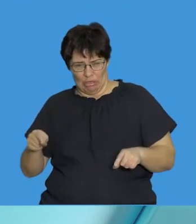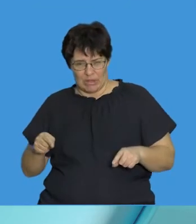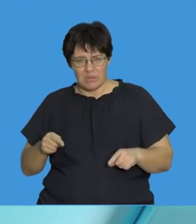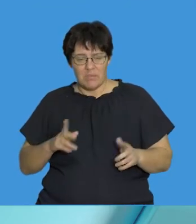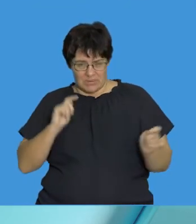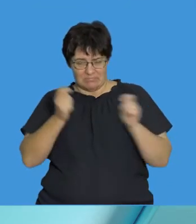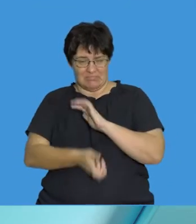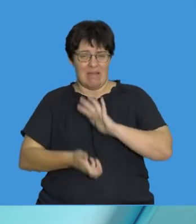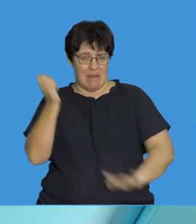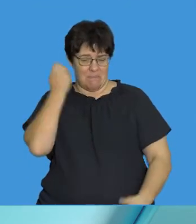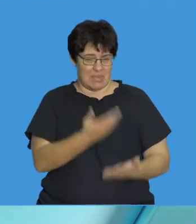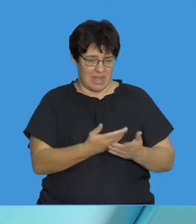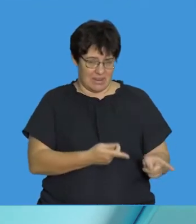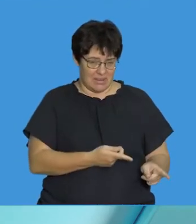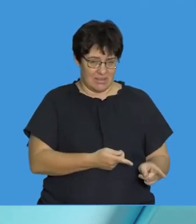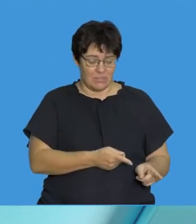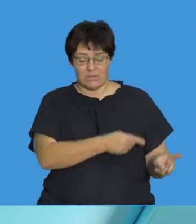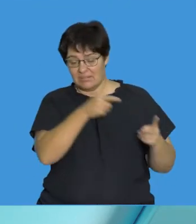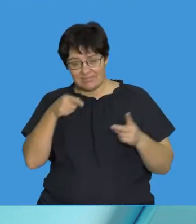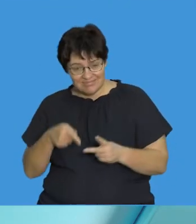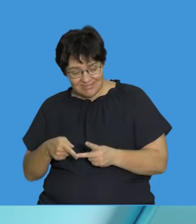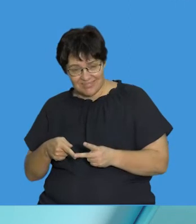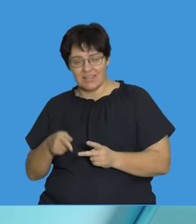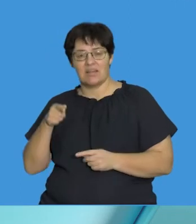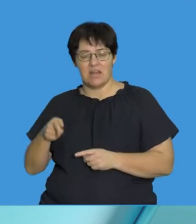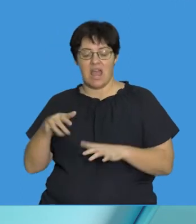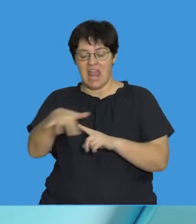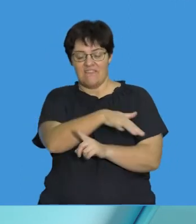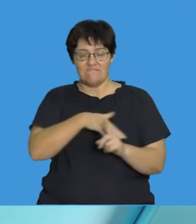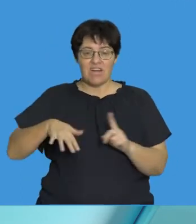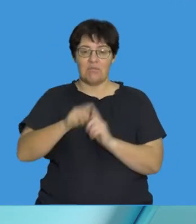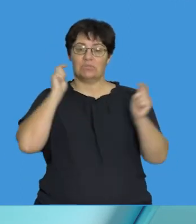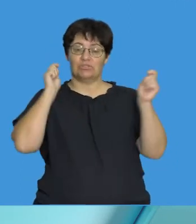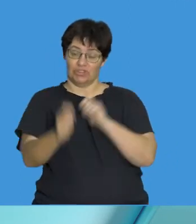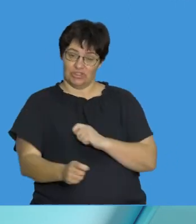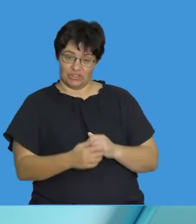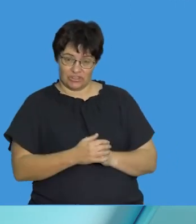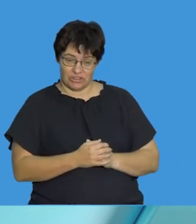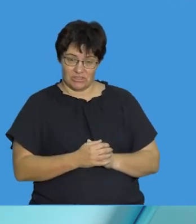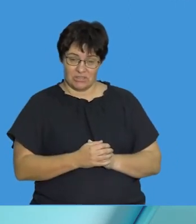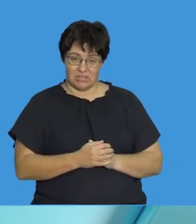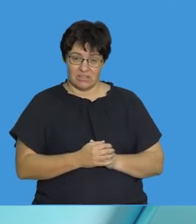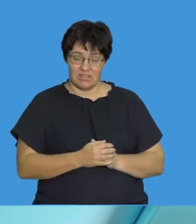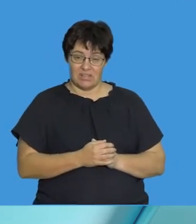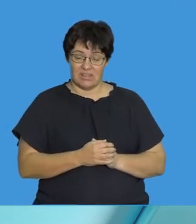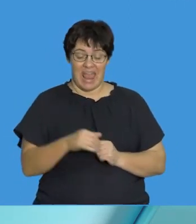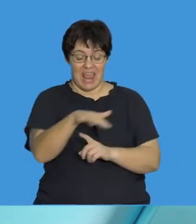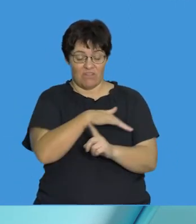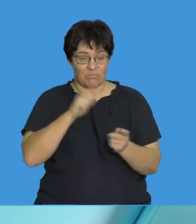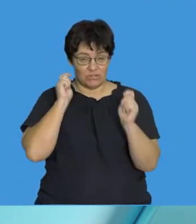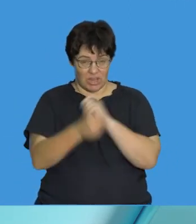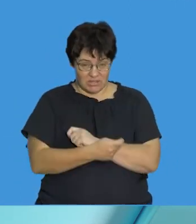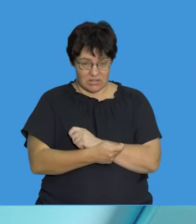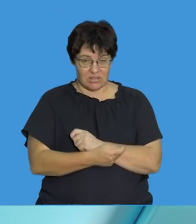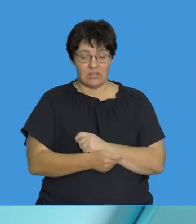mutation can be harmful. However, in the context of the environment changing, when the environment changes and